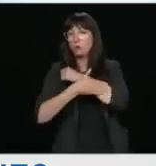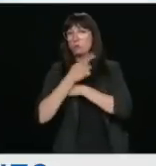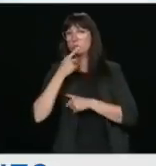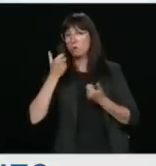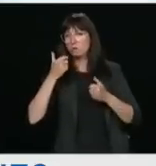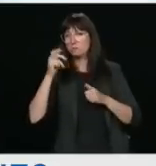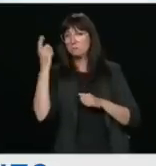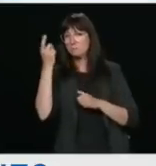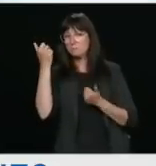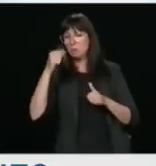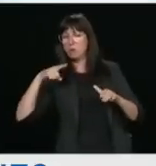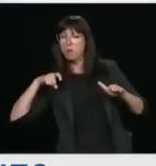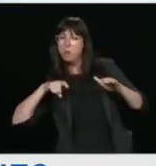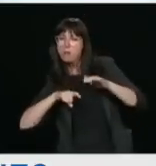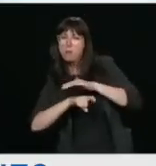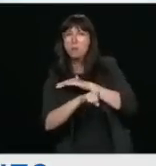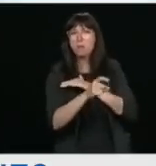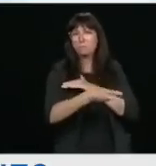kind of information?